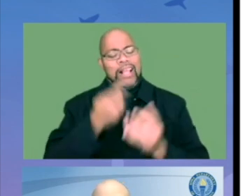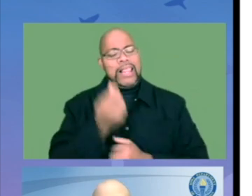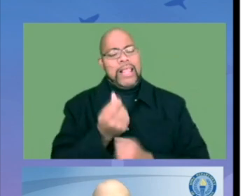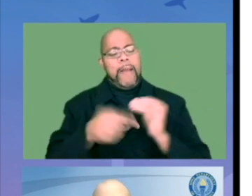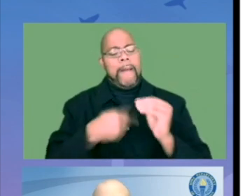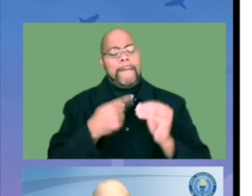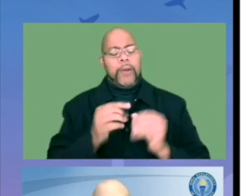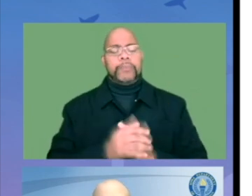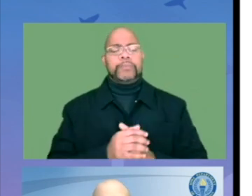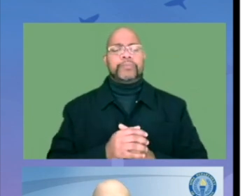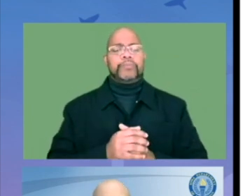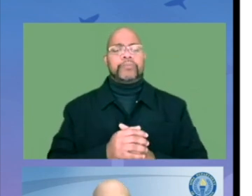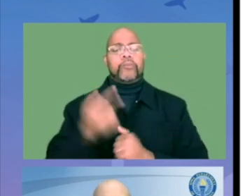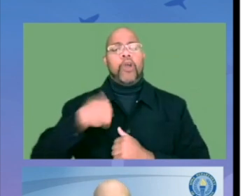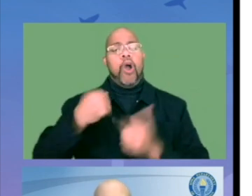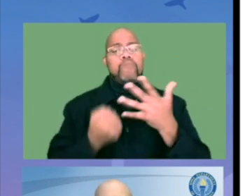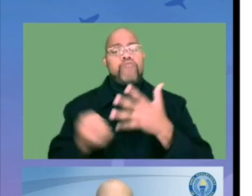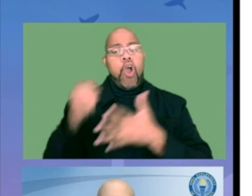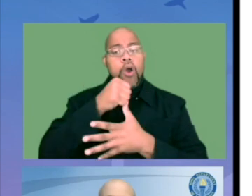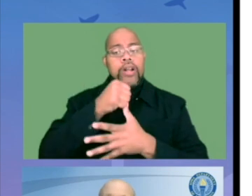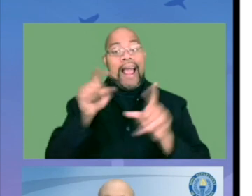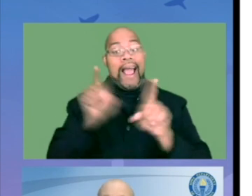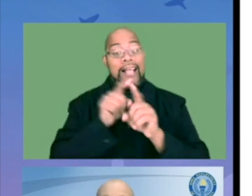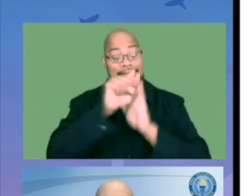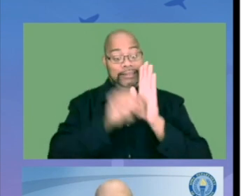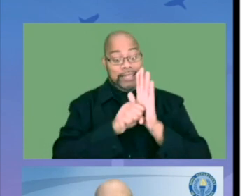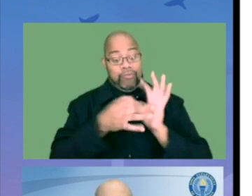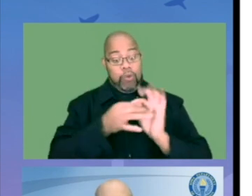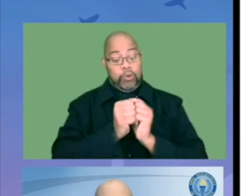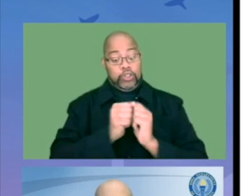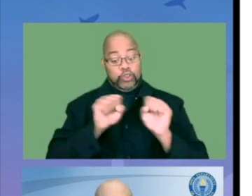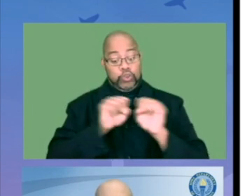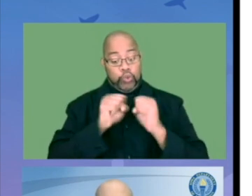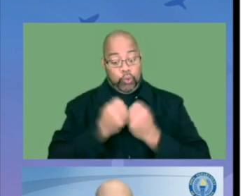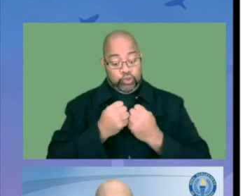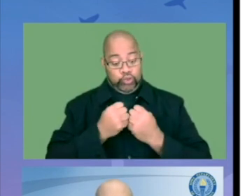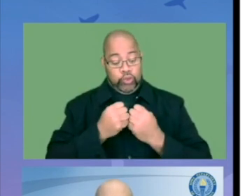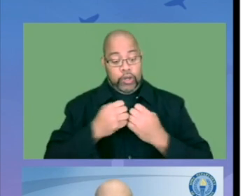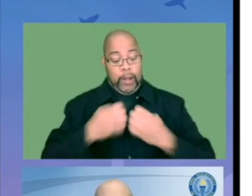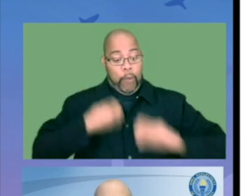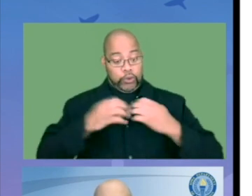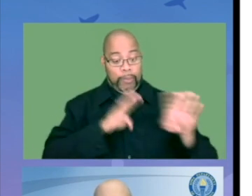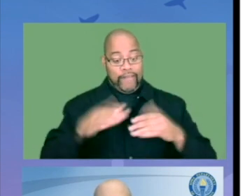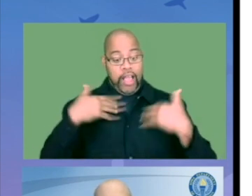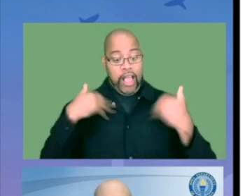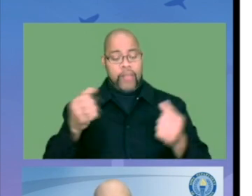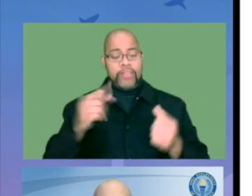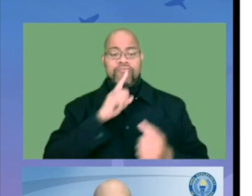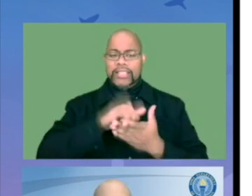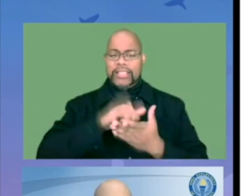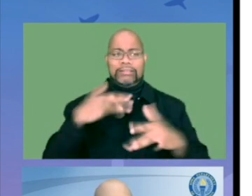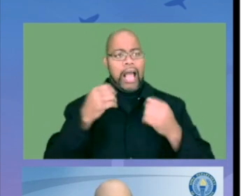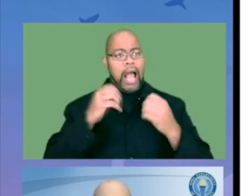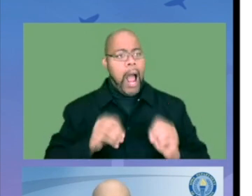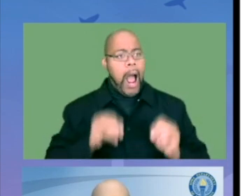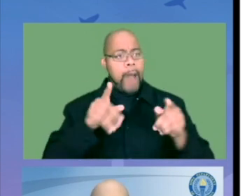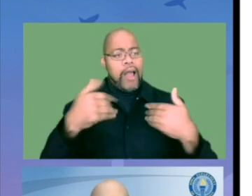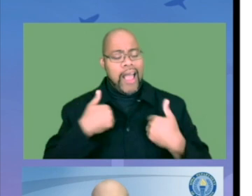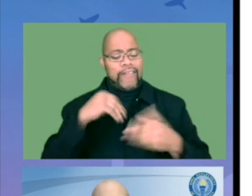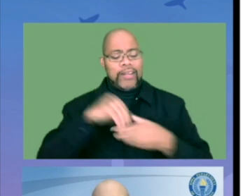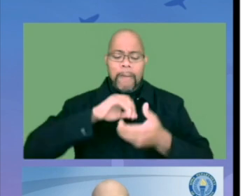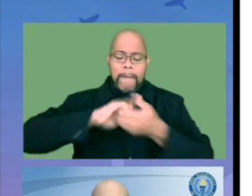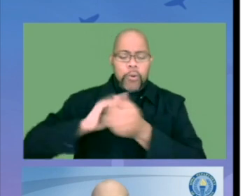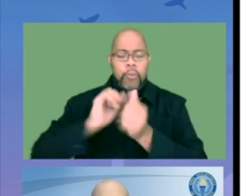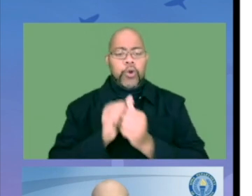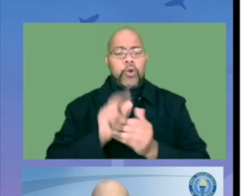of minutes talking to you a little bit about our priority as a state around social, emotional, and behavioral health and this exciting opportunity